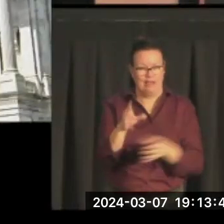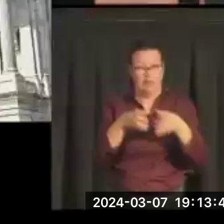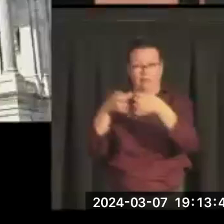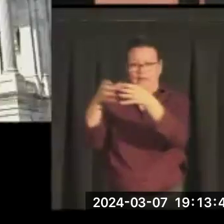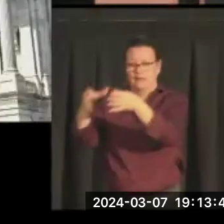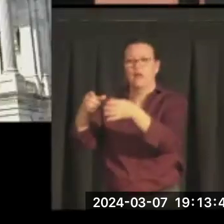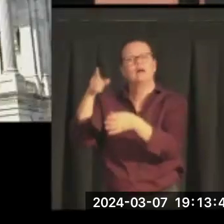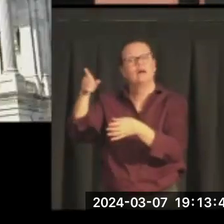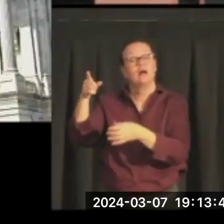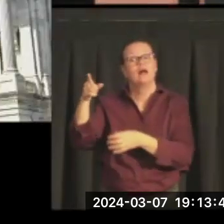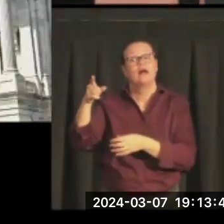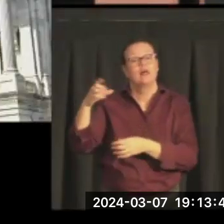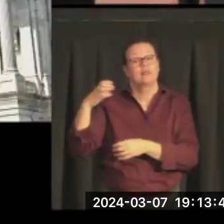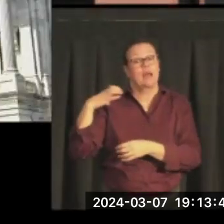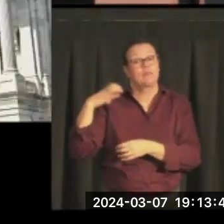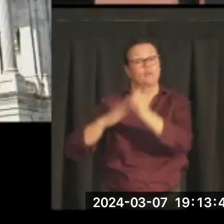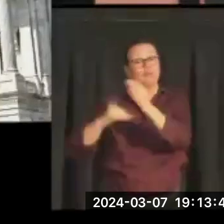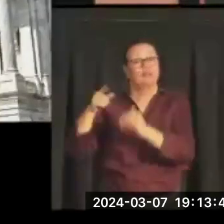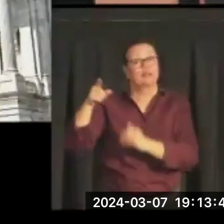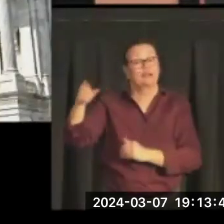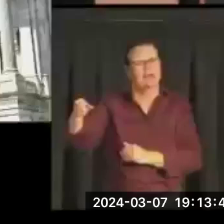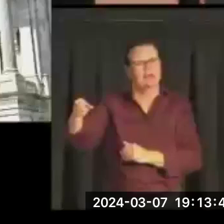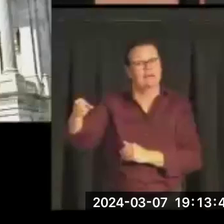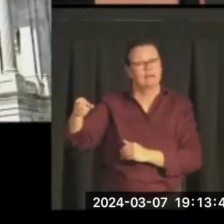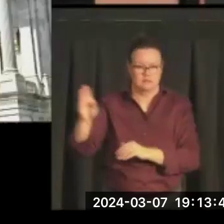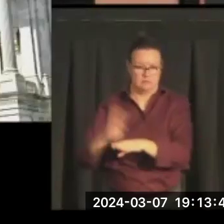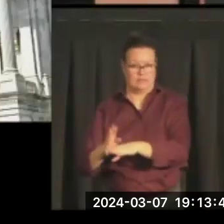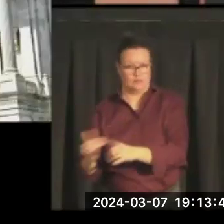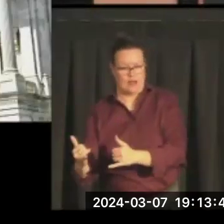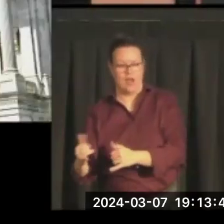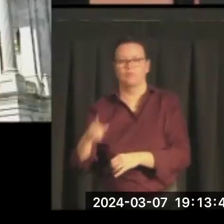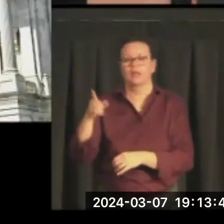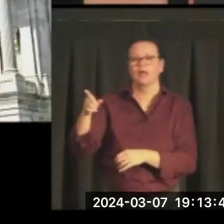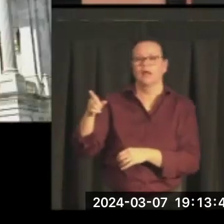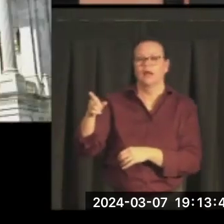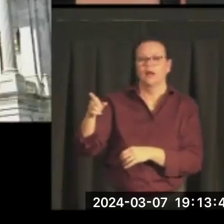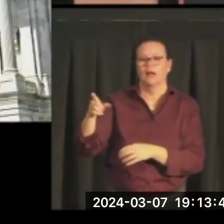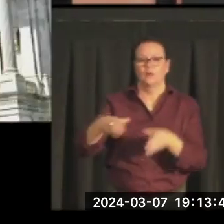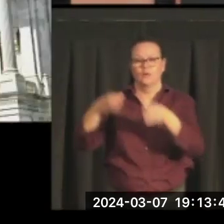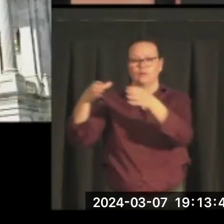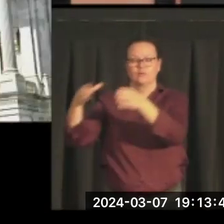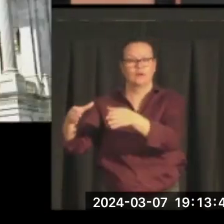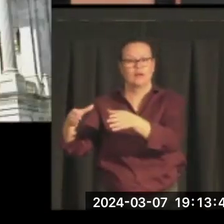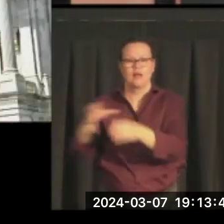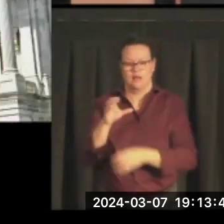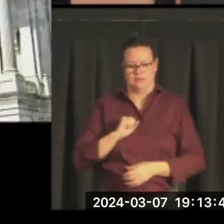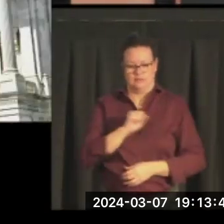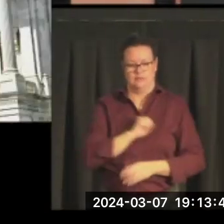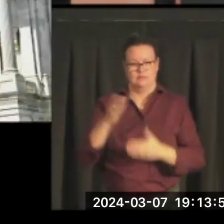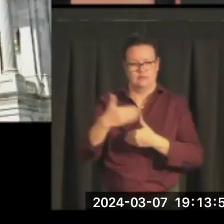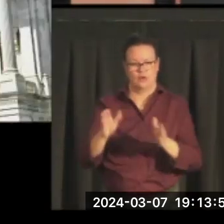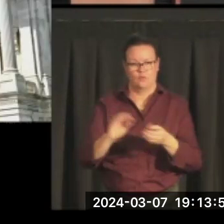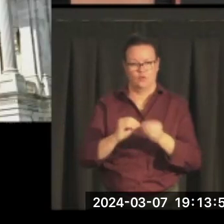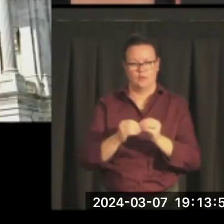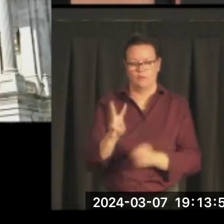moment, but we would go to another room. And I'd take you to the Senate Room 207. And in